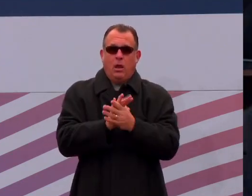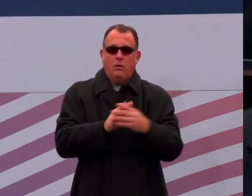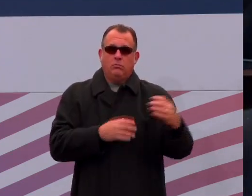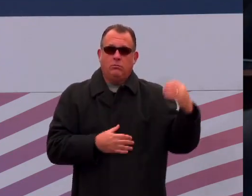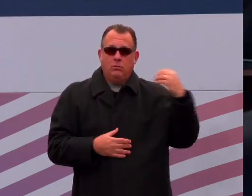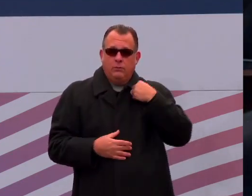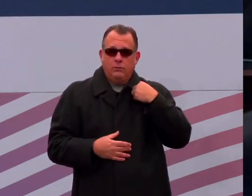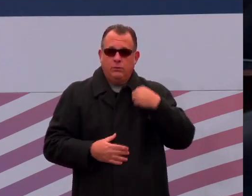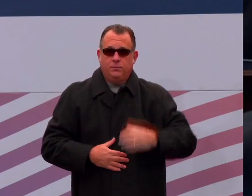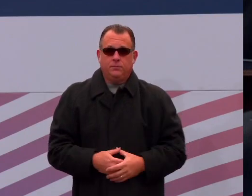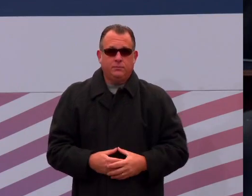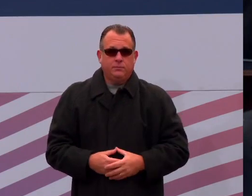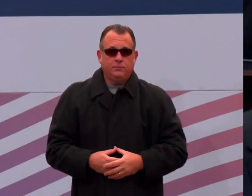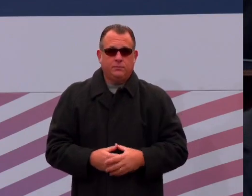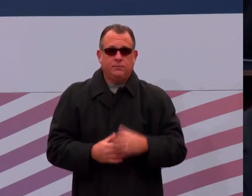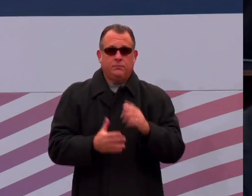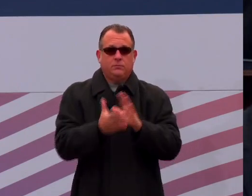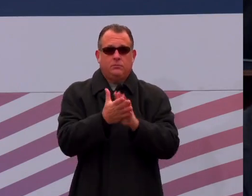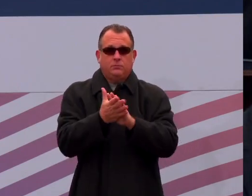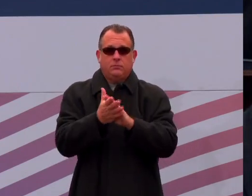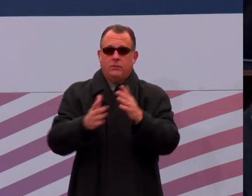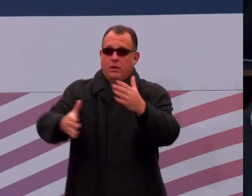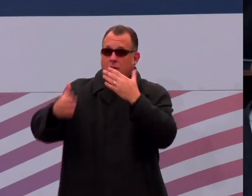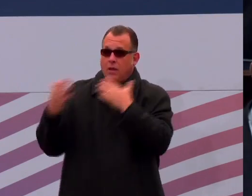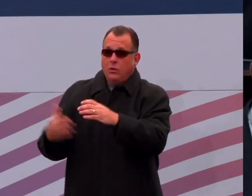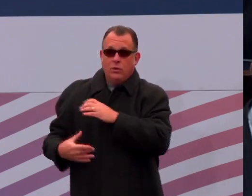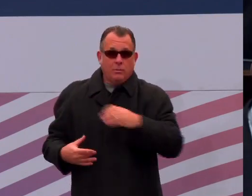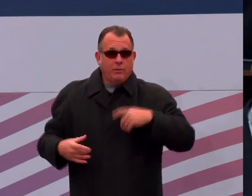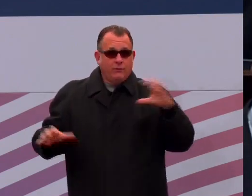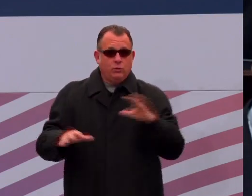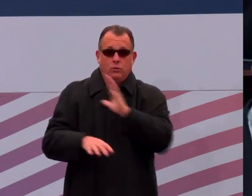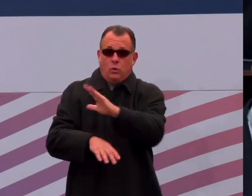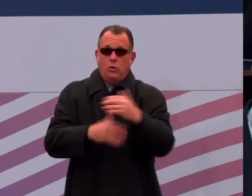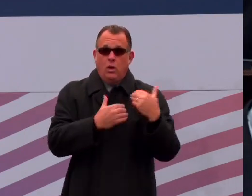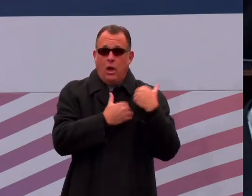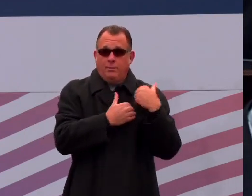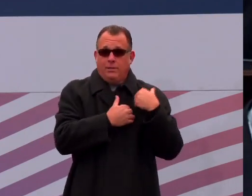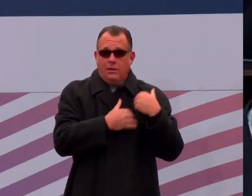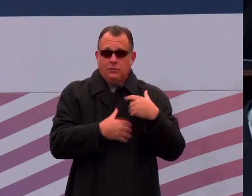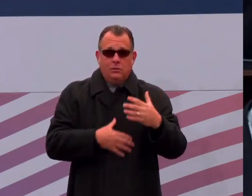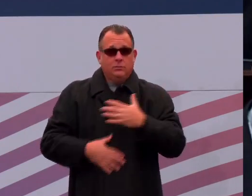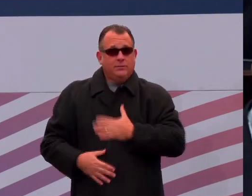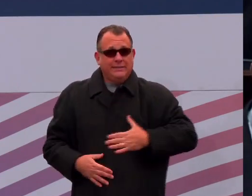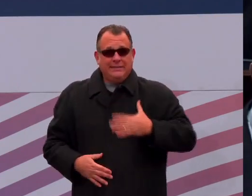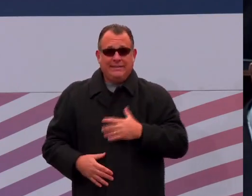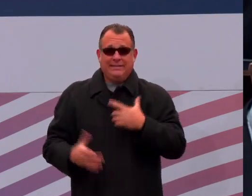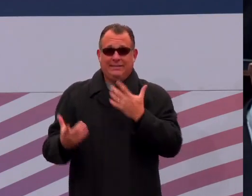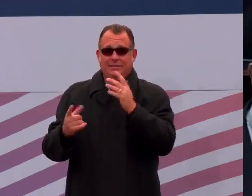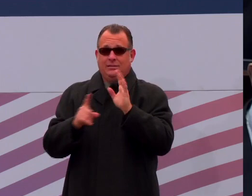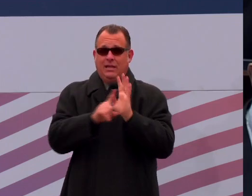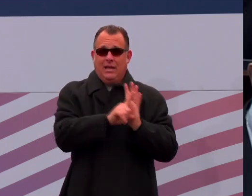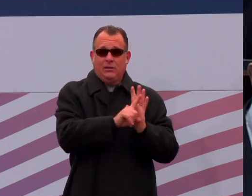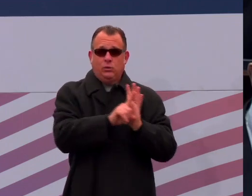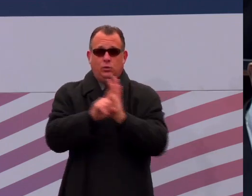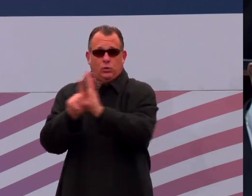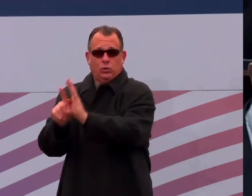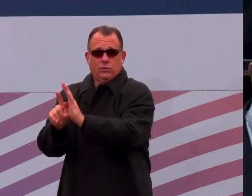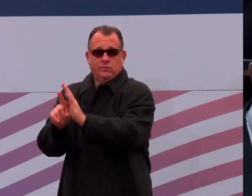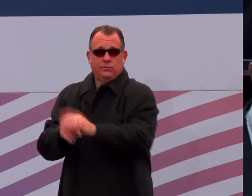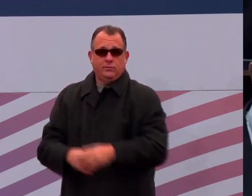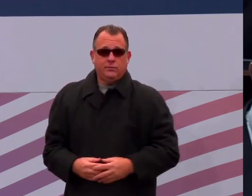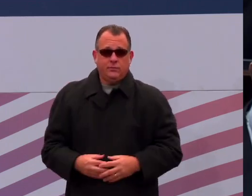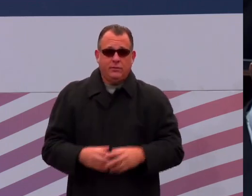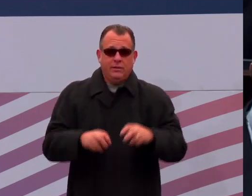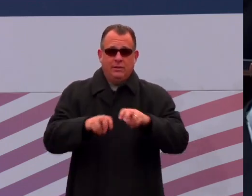The chair thanks the committee for performing its duty and asks the committee to escort the Lieutenant Governor-elect and his party to their seats.